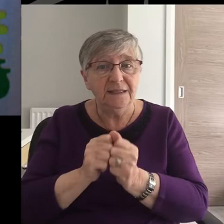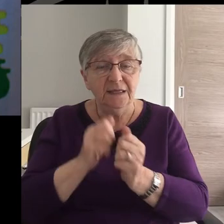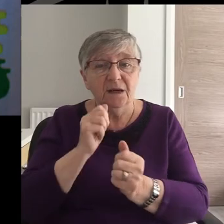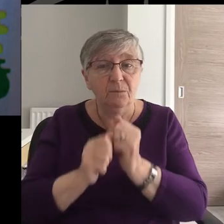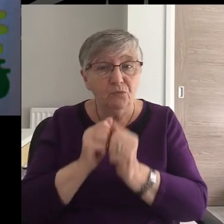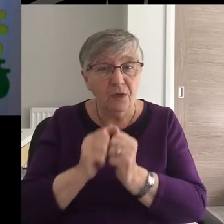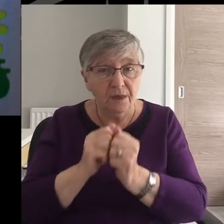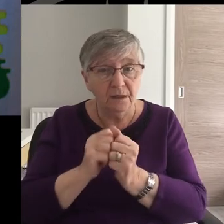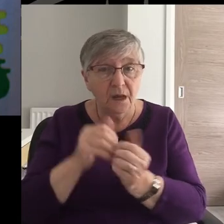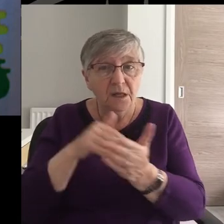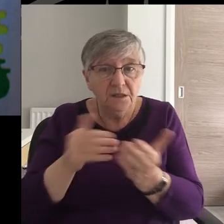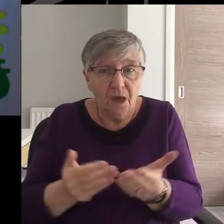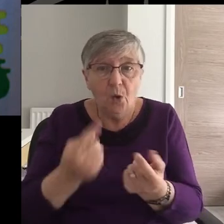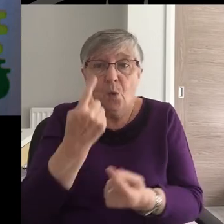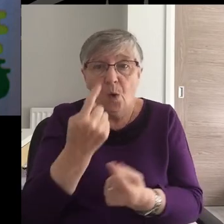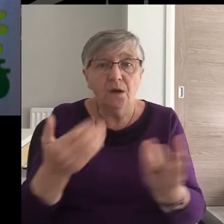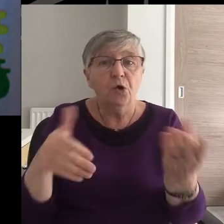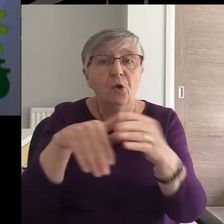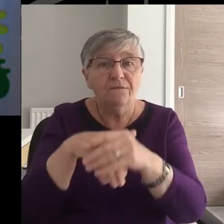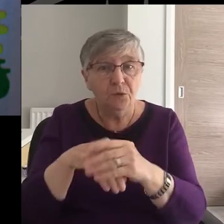who is one of you.